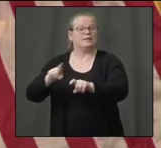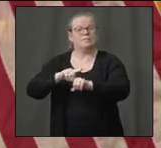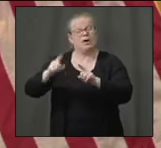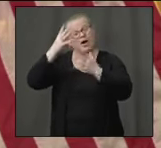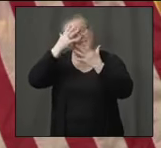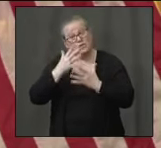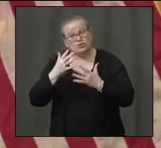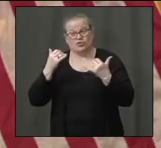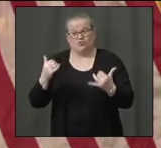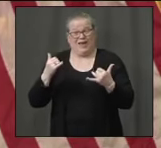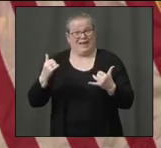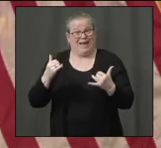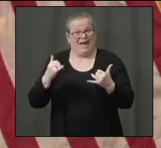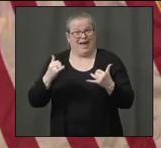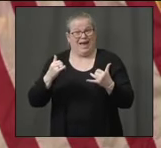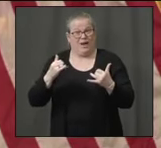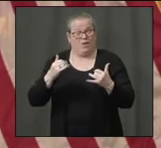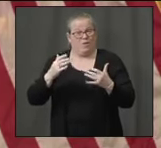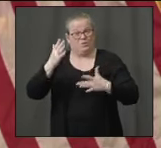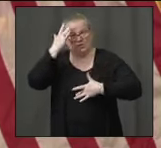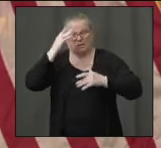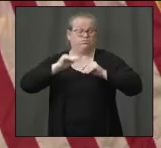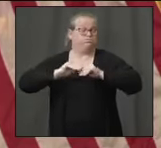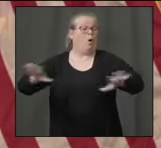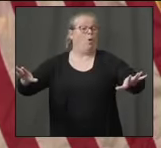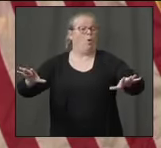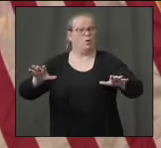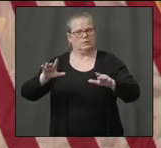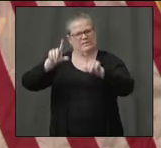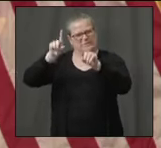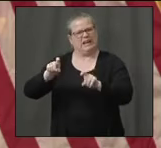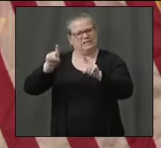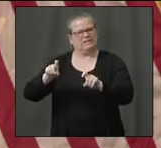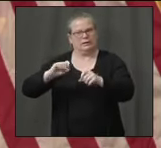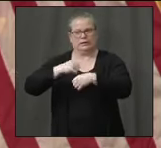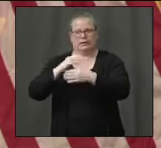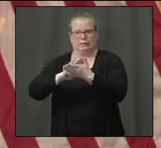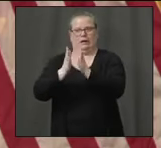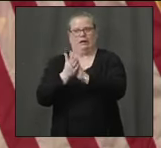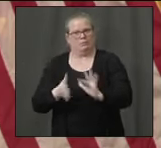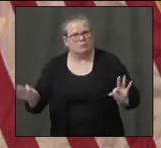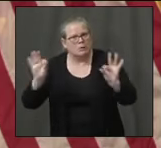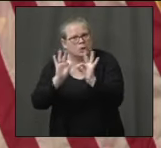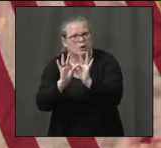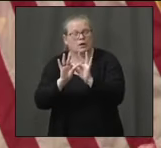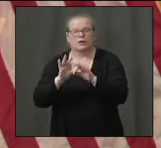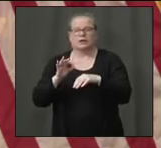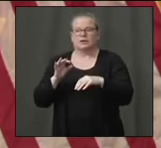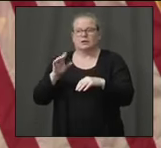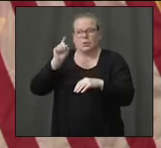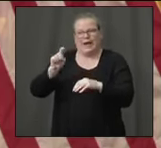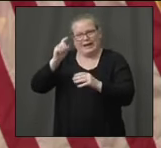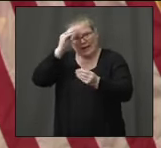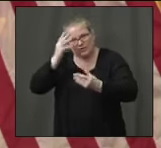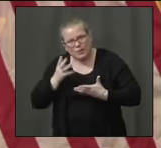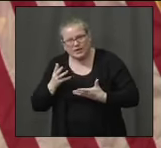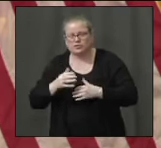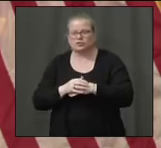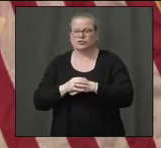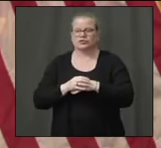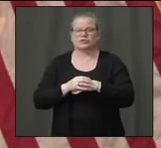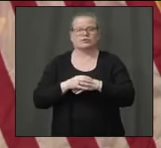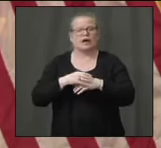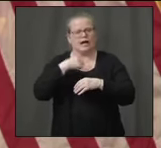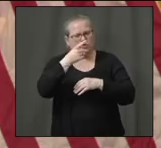the center of attention because we need that test information. As I explained to the governor, and we're working together with Jeff, the first